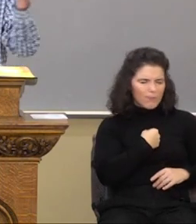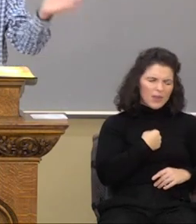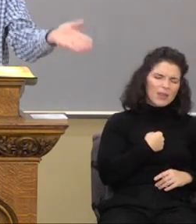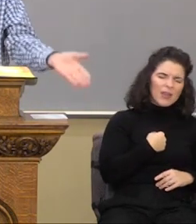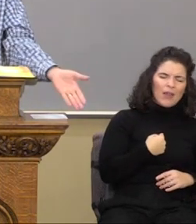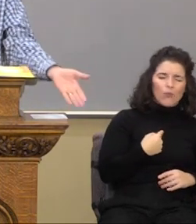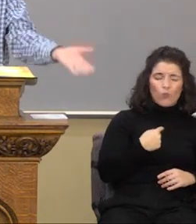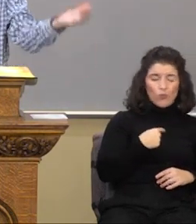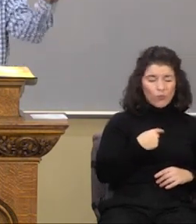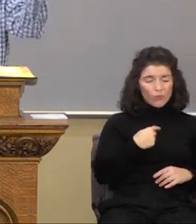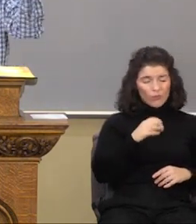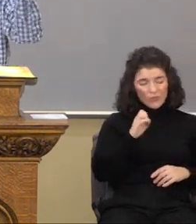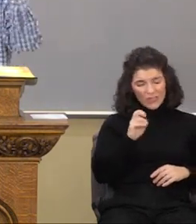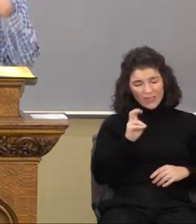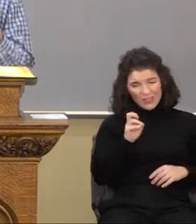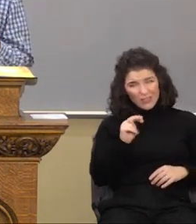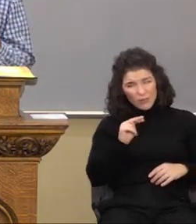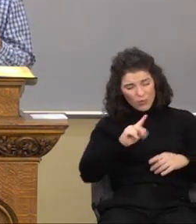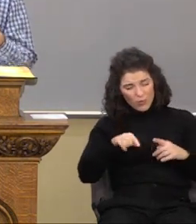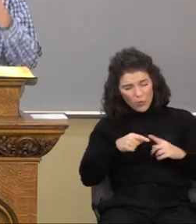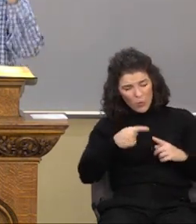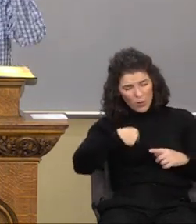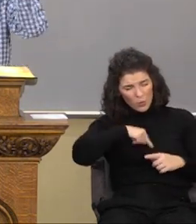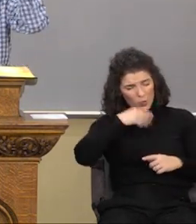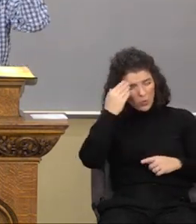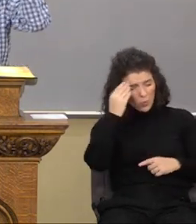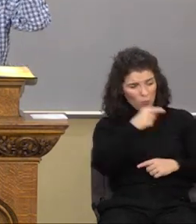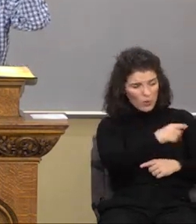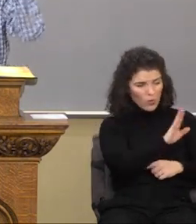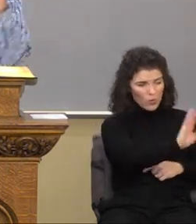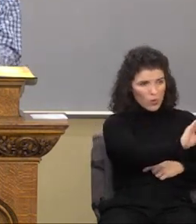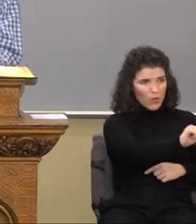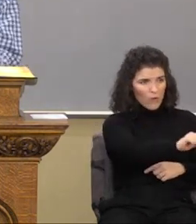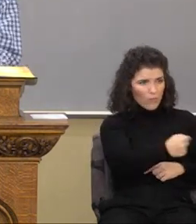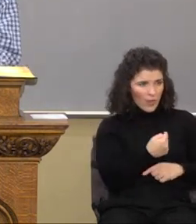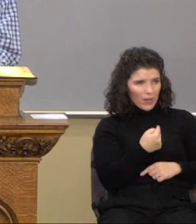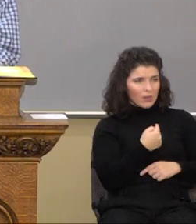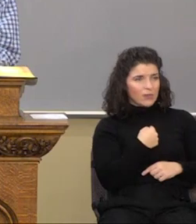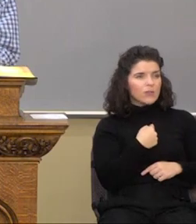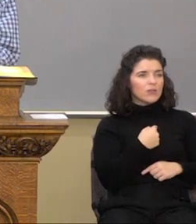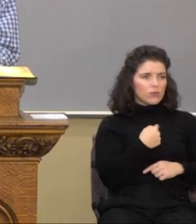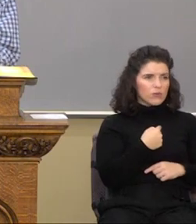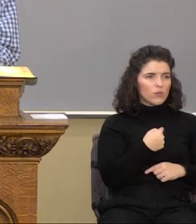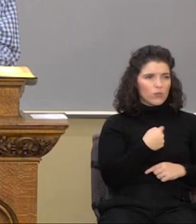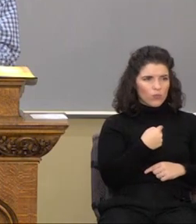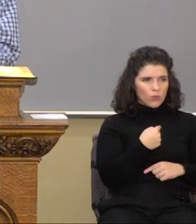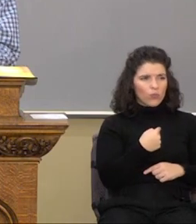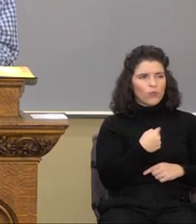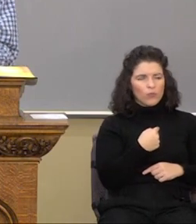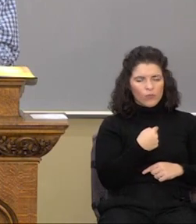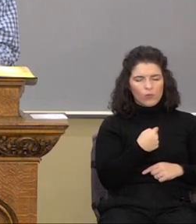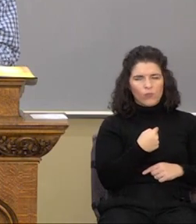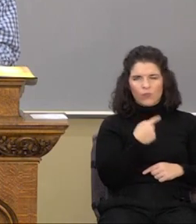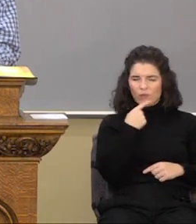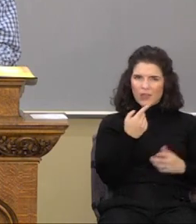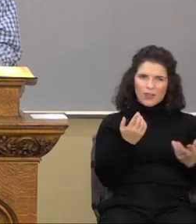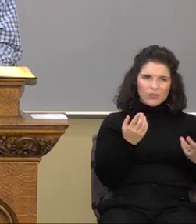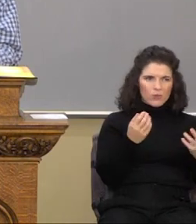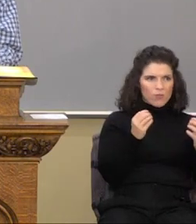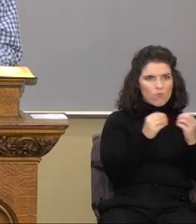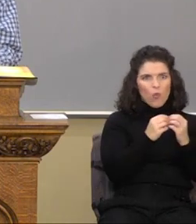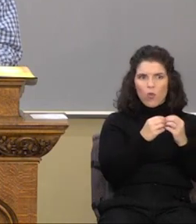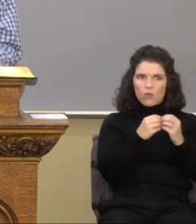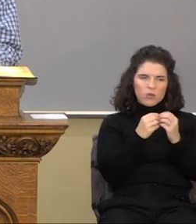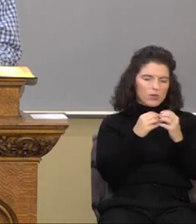that the offense perpetrated against us is just, it's wrong. That even, that drives you a little more